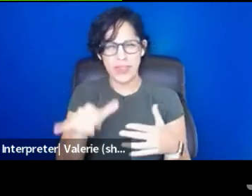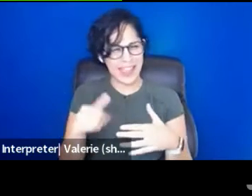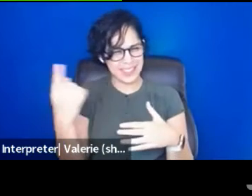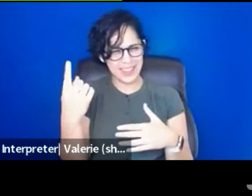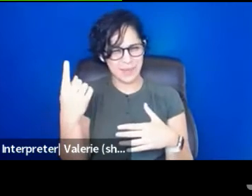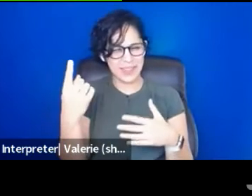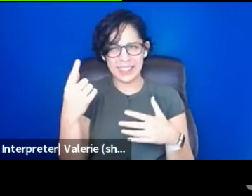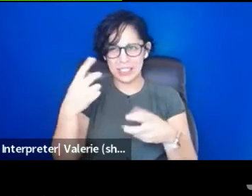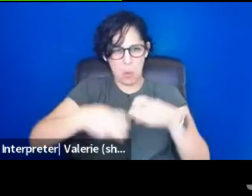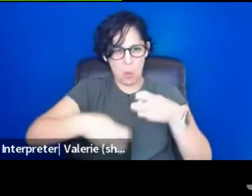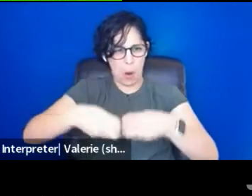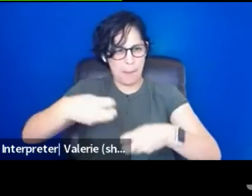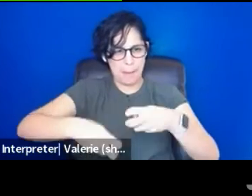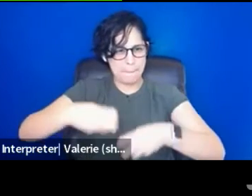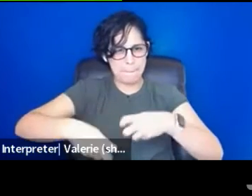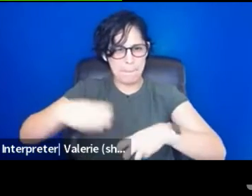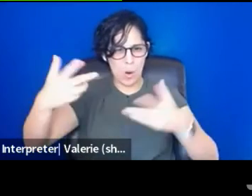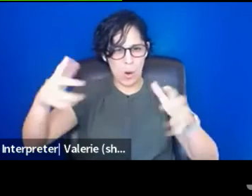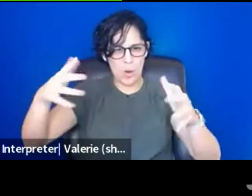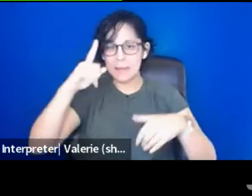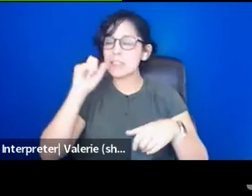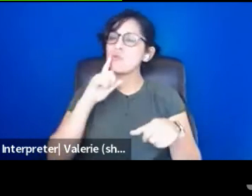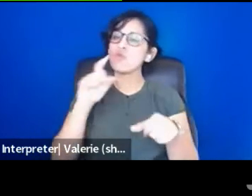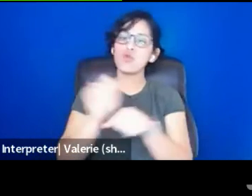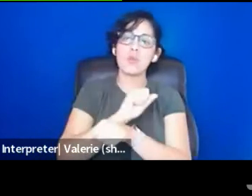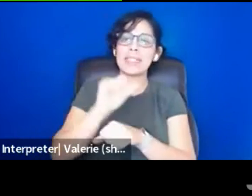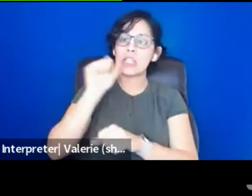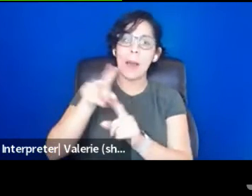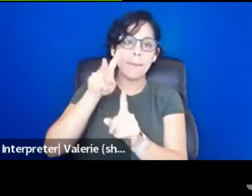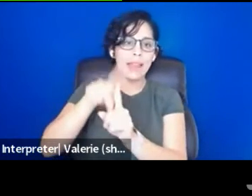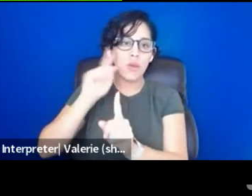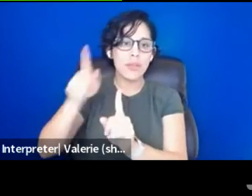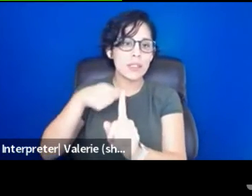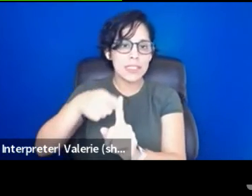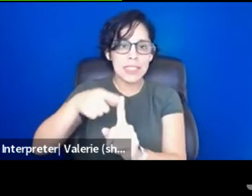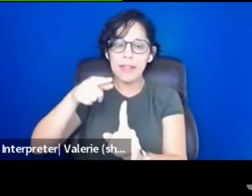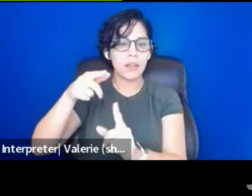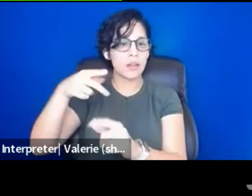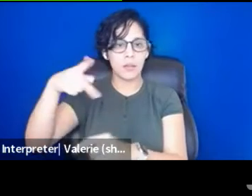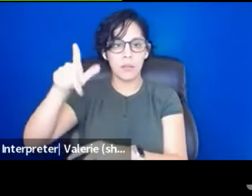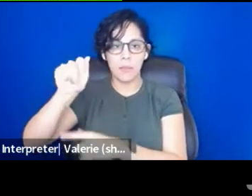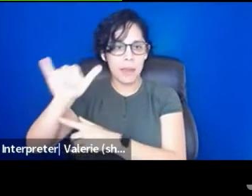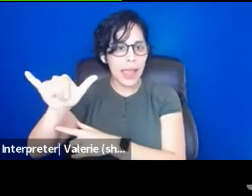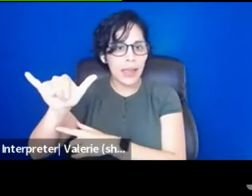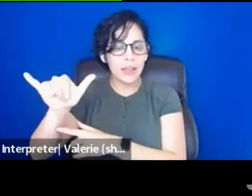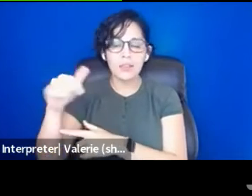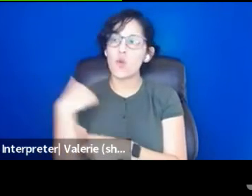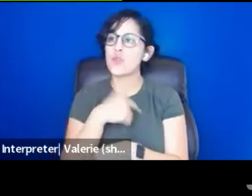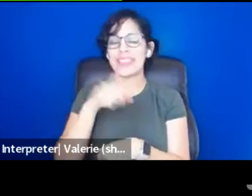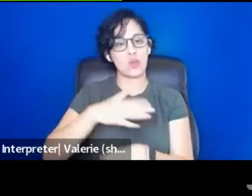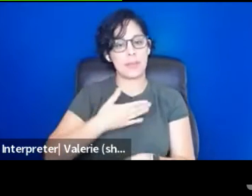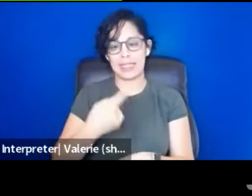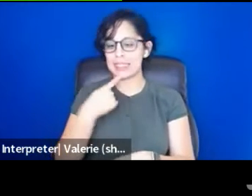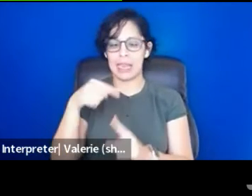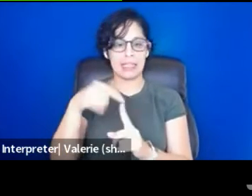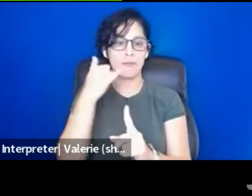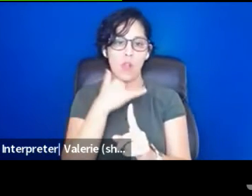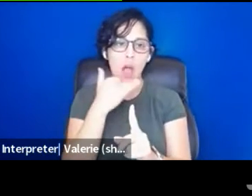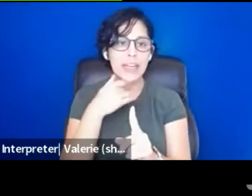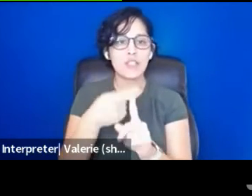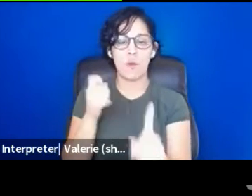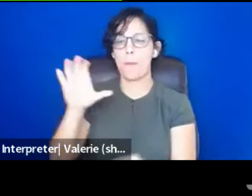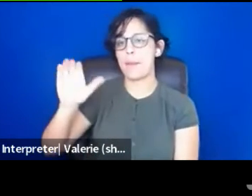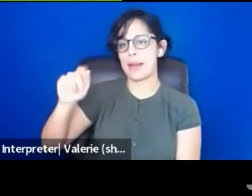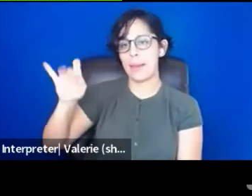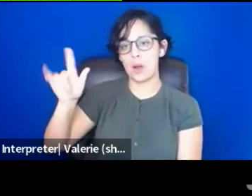problematic formula because it's not being built based on the specific pieces. So, let's already admit that it's like, it's flawed. It comes from capitalism.